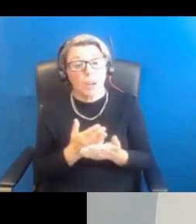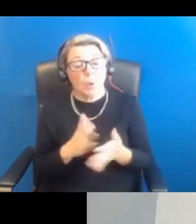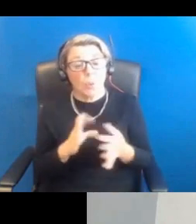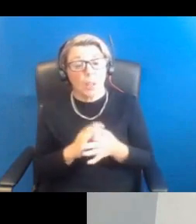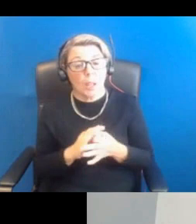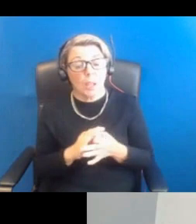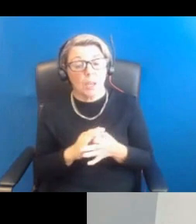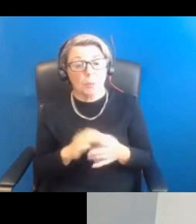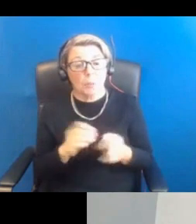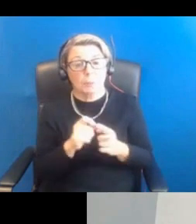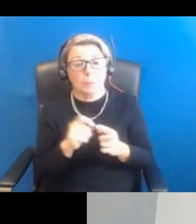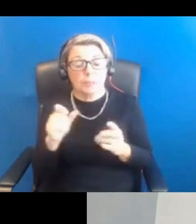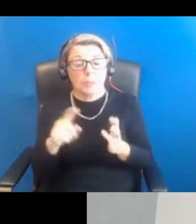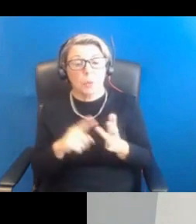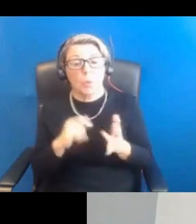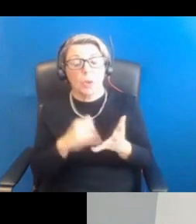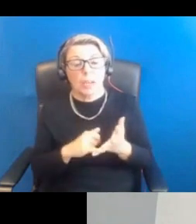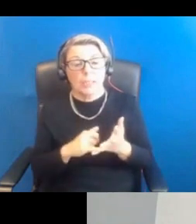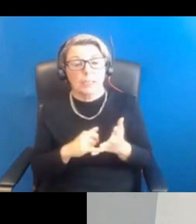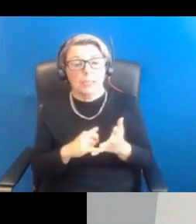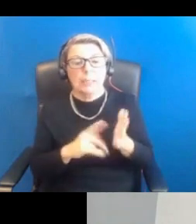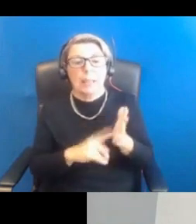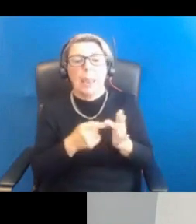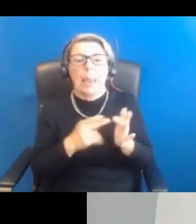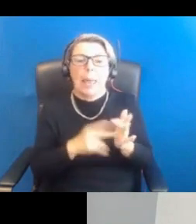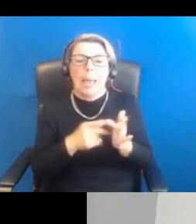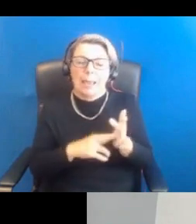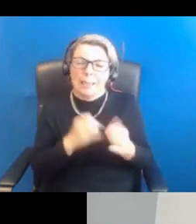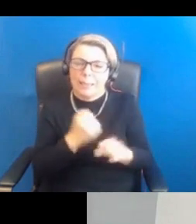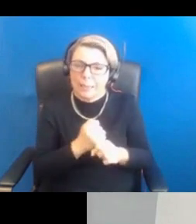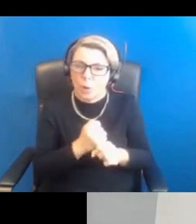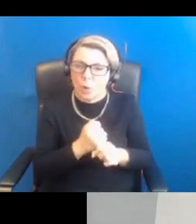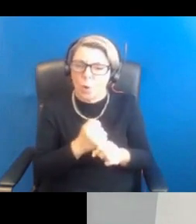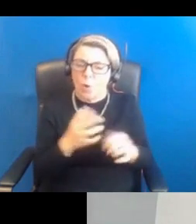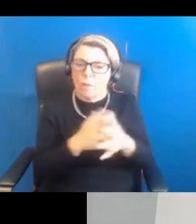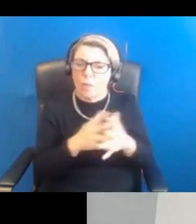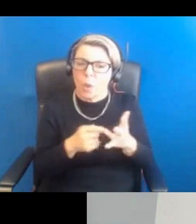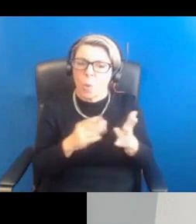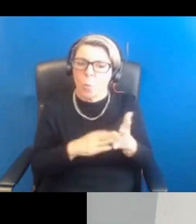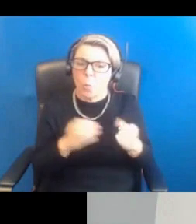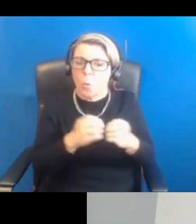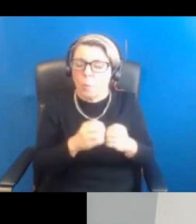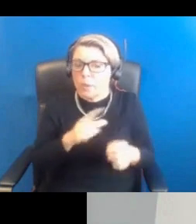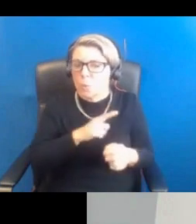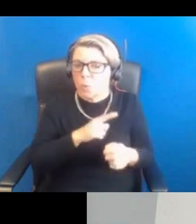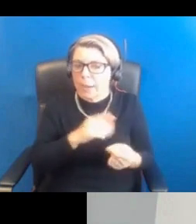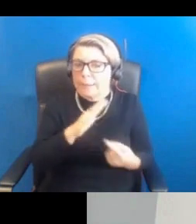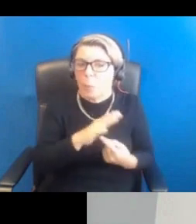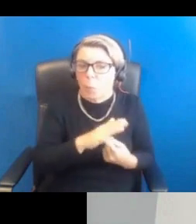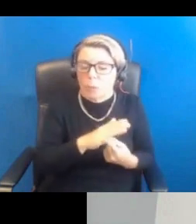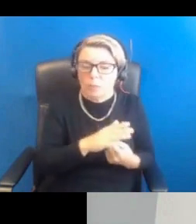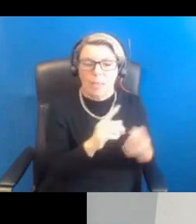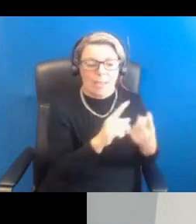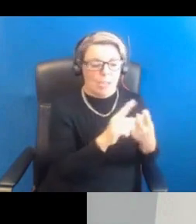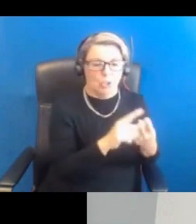PCOS is the cancer of the lining of the womb. And that's why it's important. And that's because that estrogen can grow the